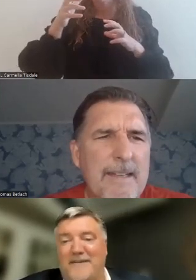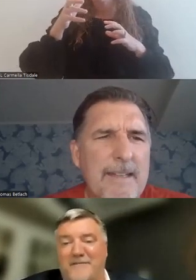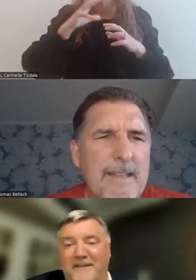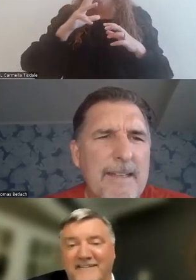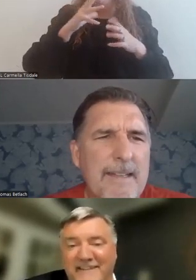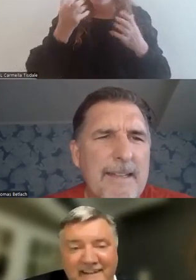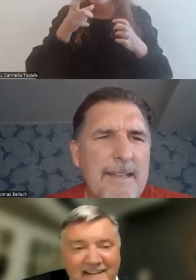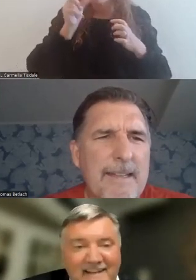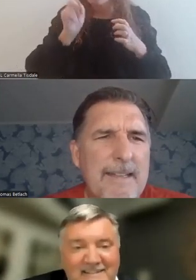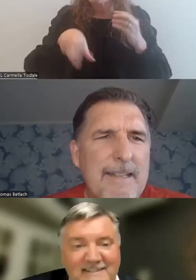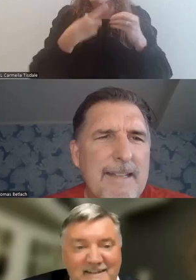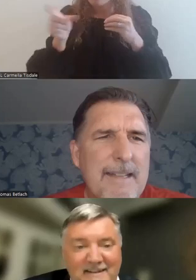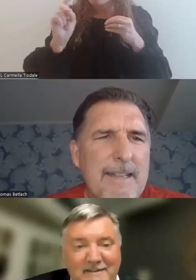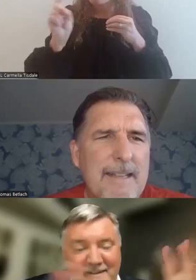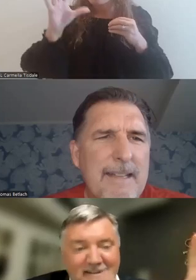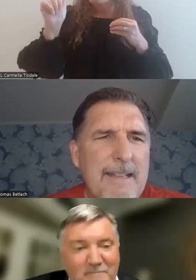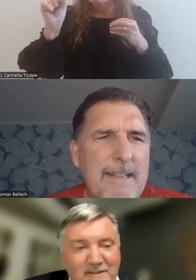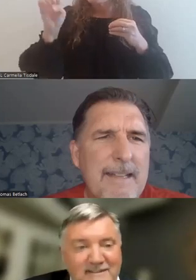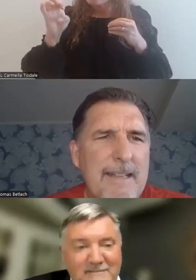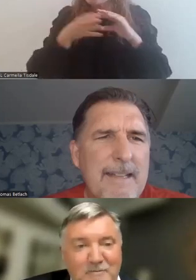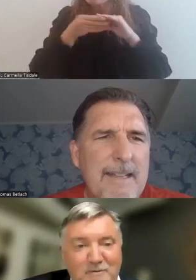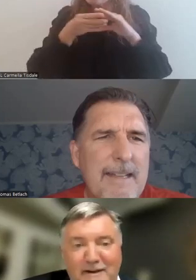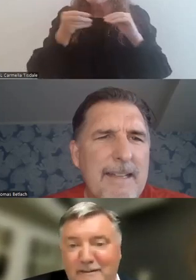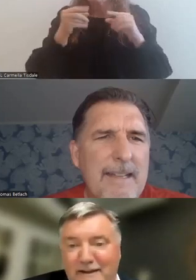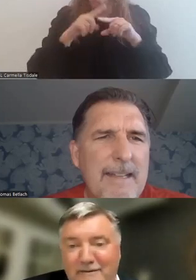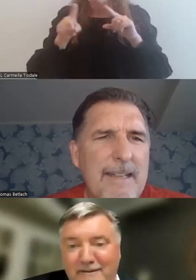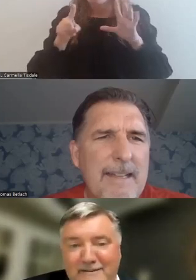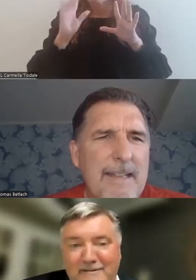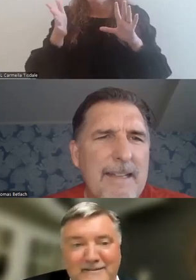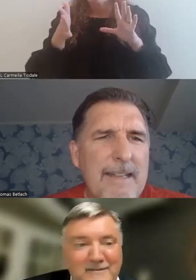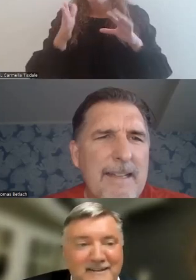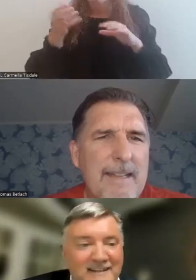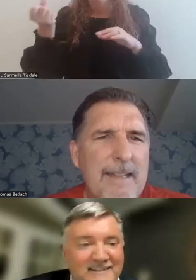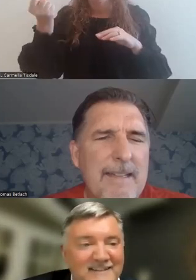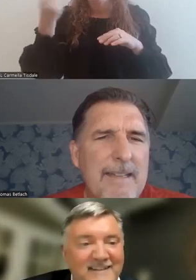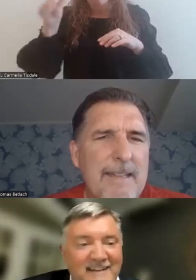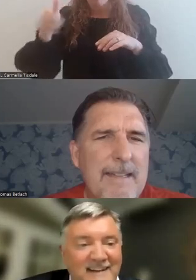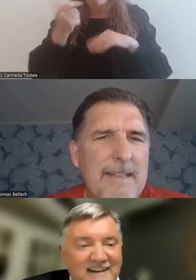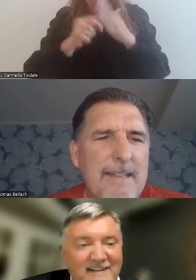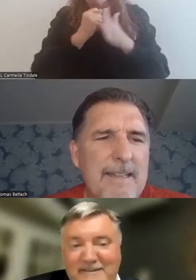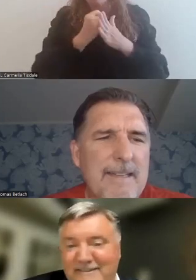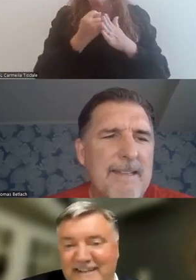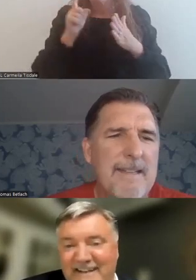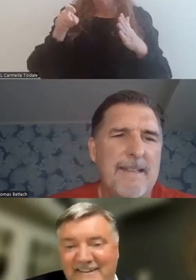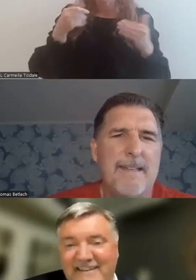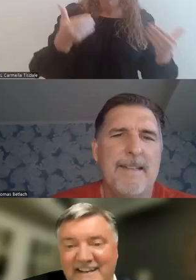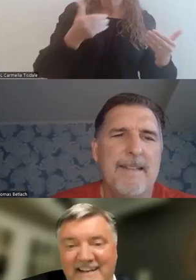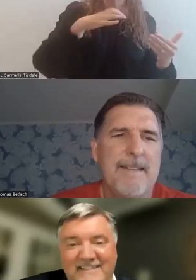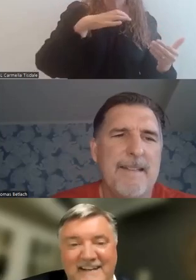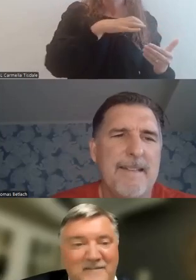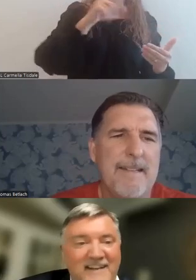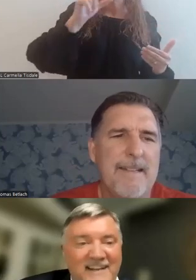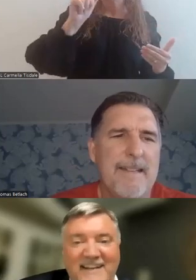spot to ask about the Phoenix cases and the police things, but we'll cover that for another time because I do need to get to Commissioner Tanner